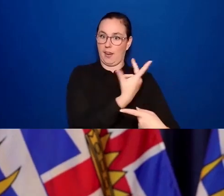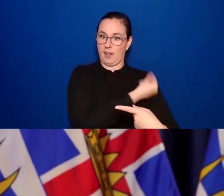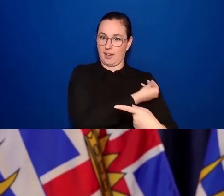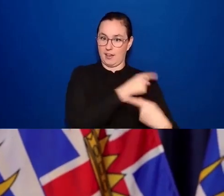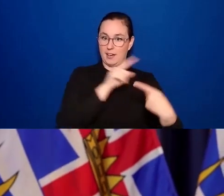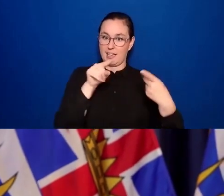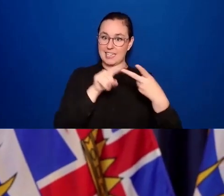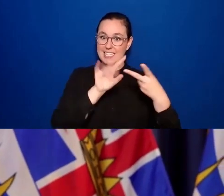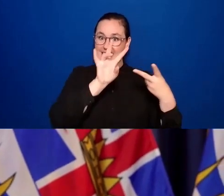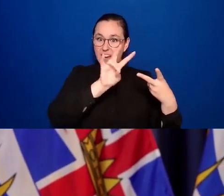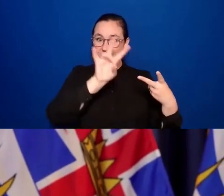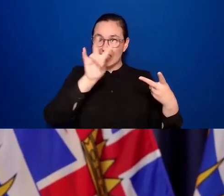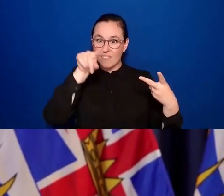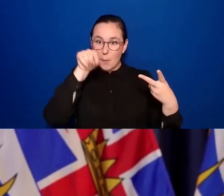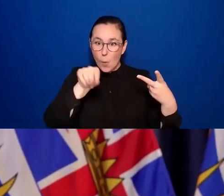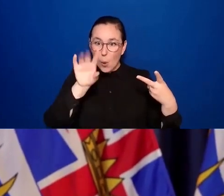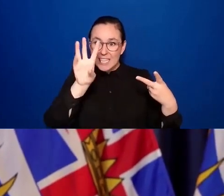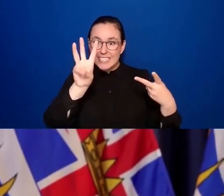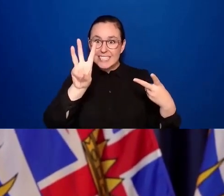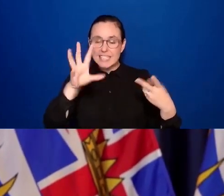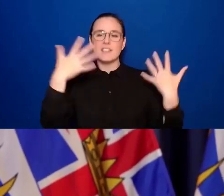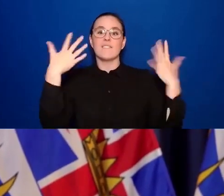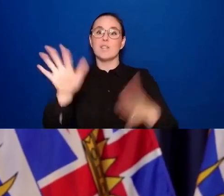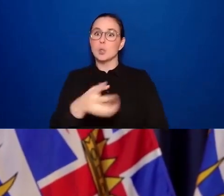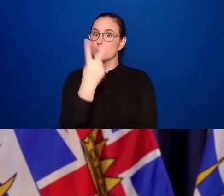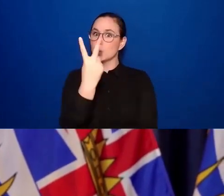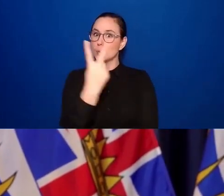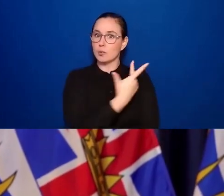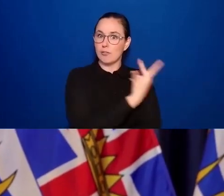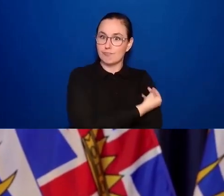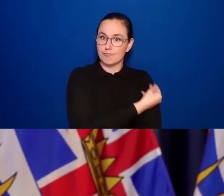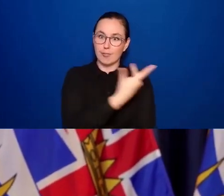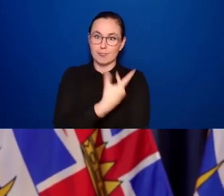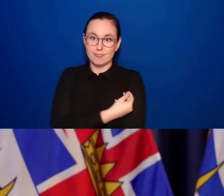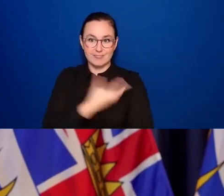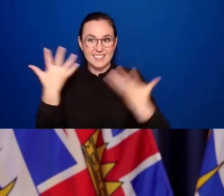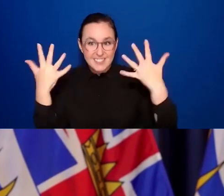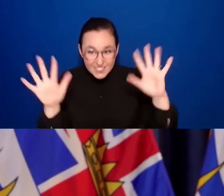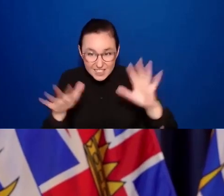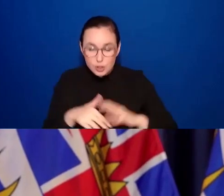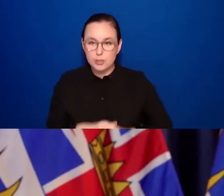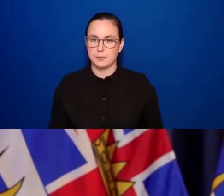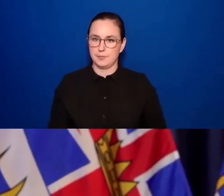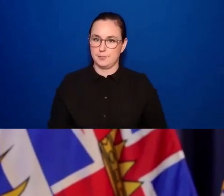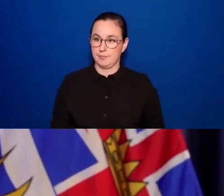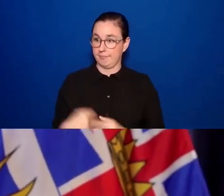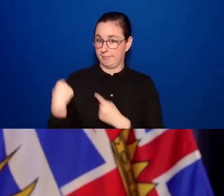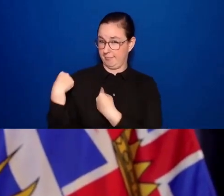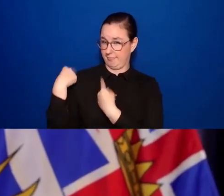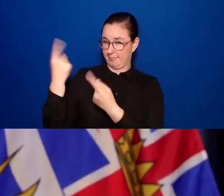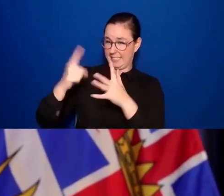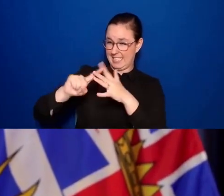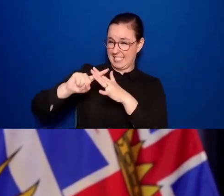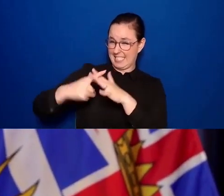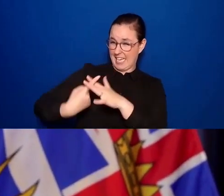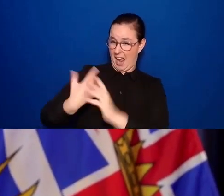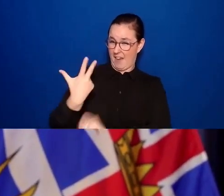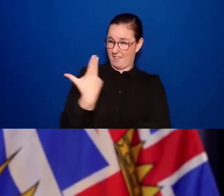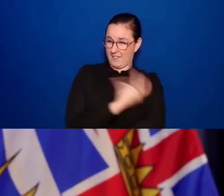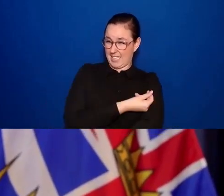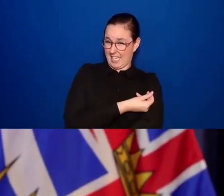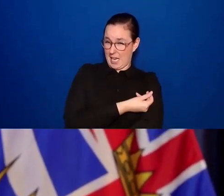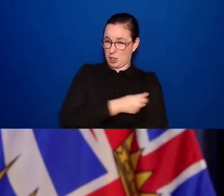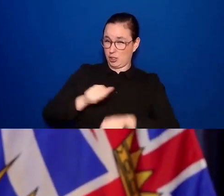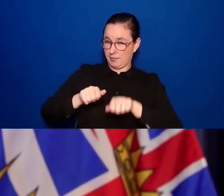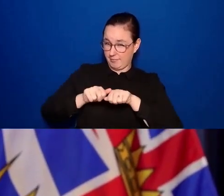% of people have received their second dose. And indeed in the period since we started, since we announced the BC vaccine conference,